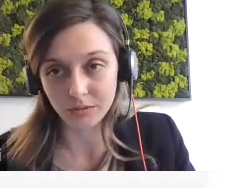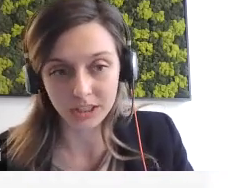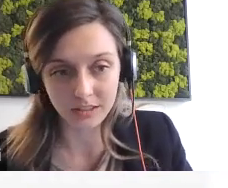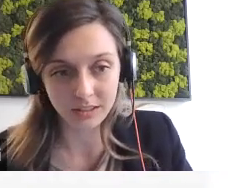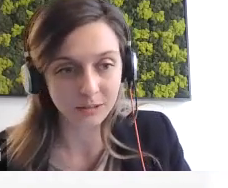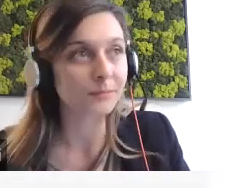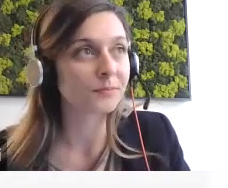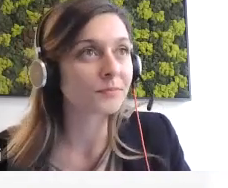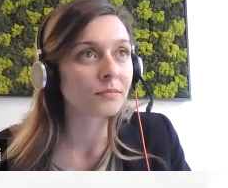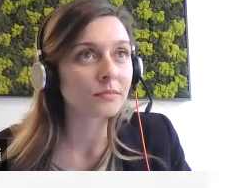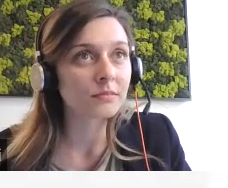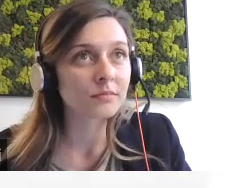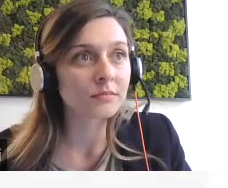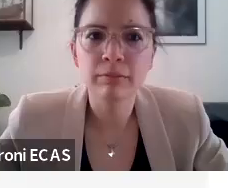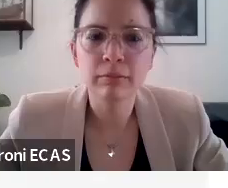European countries.